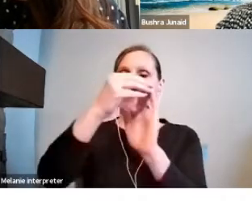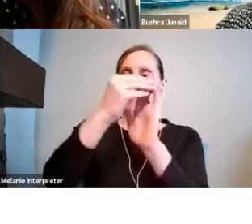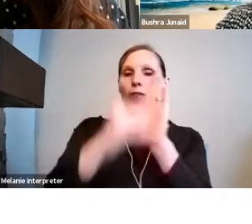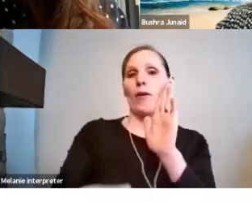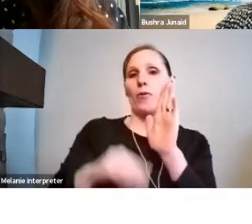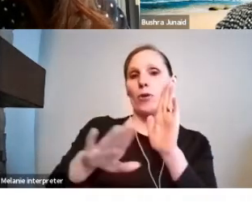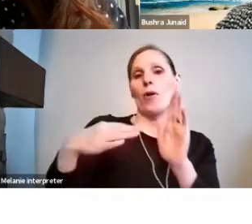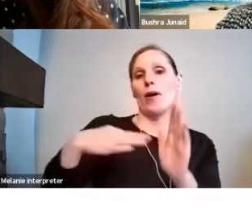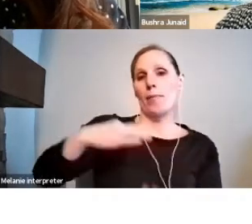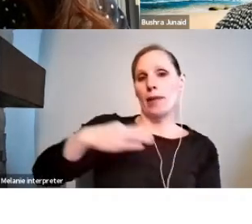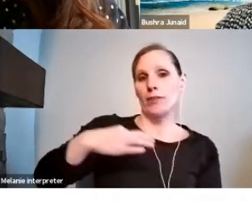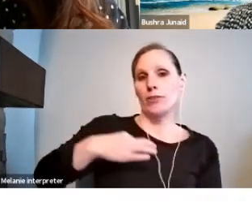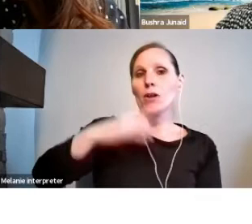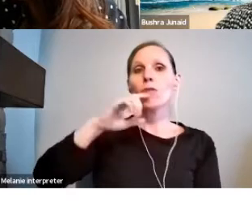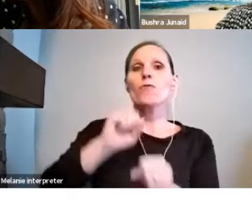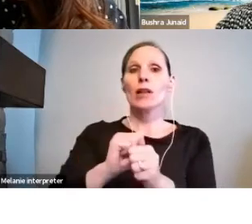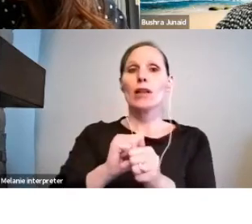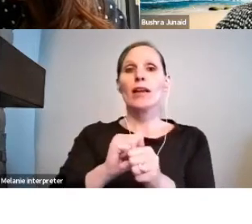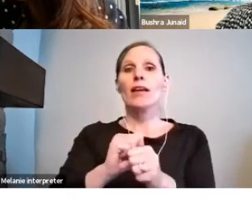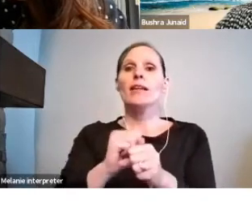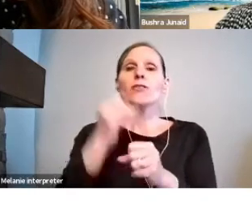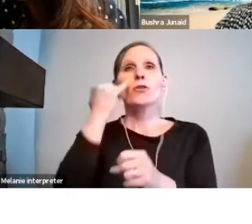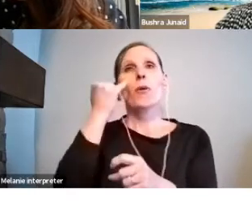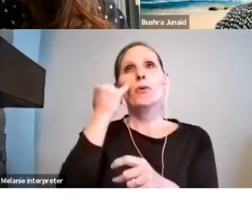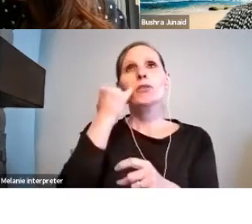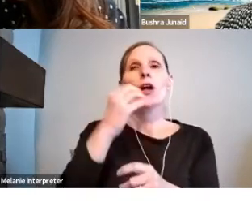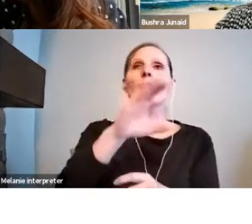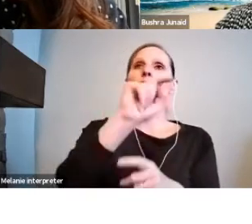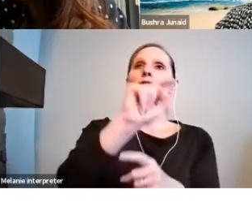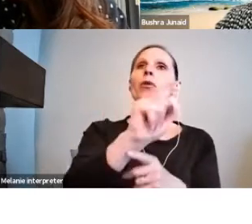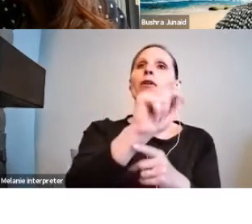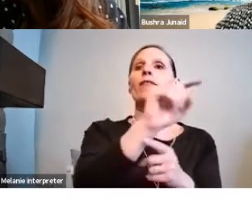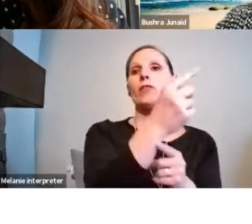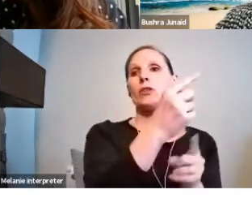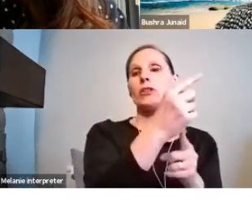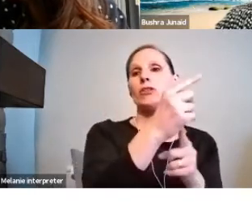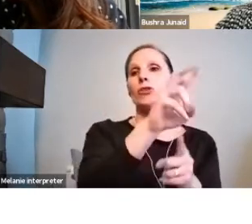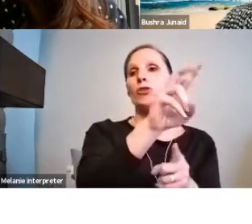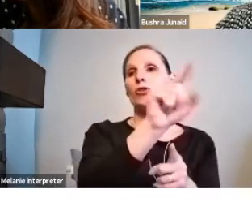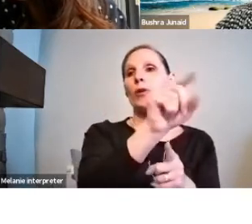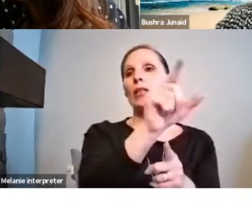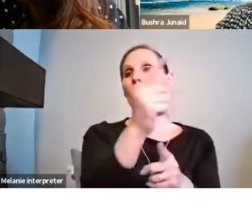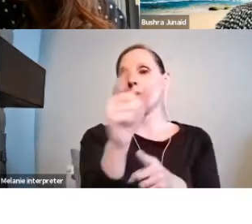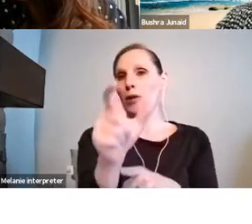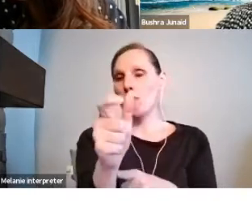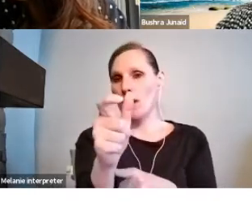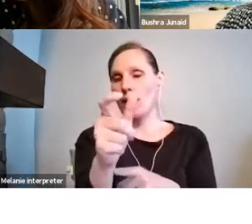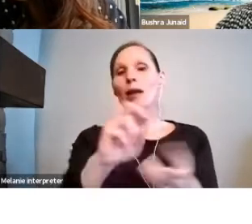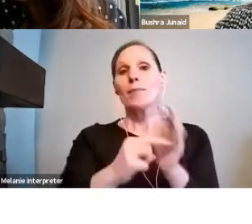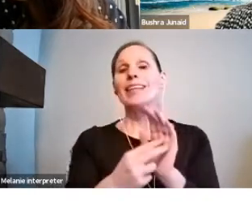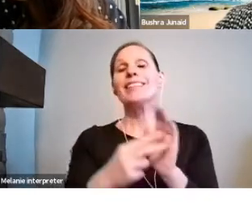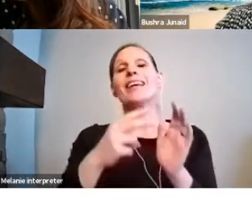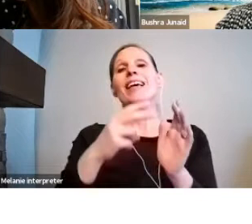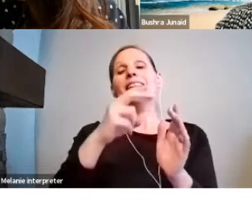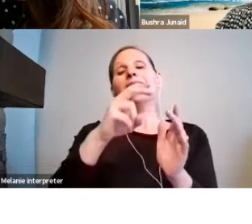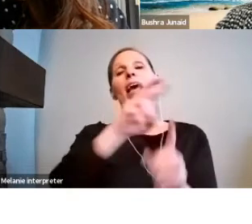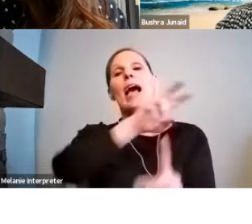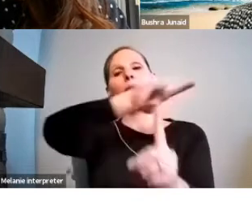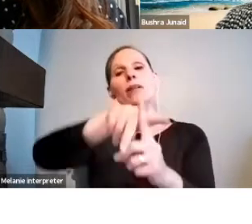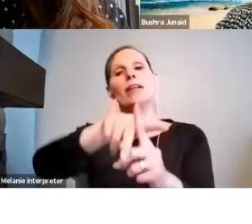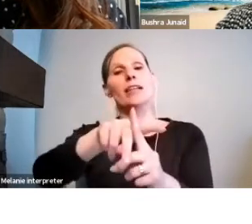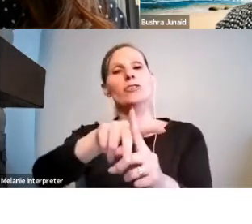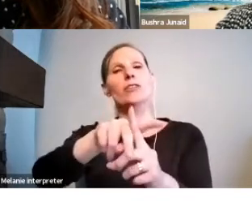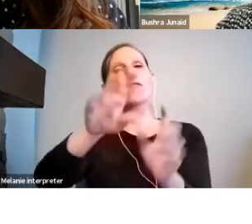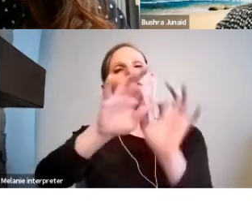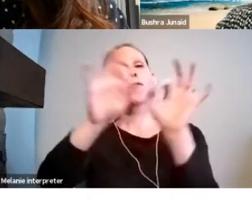is October 1st, 2021, that means that the application form itself will appear in NOVA